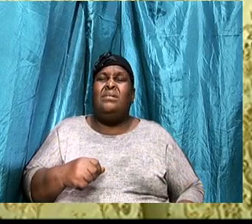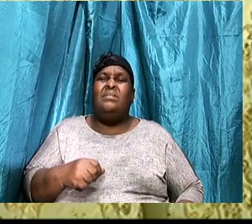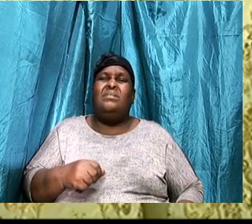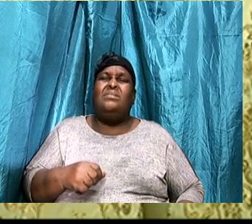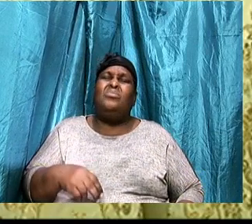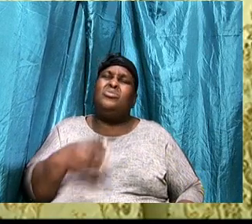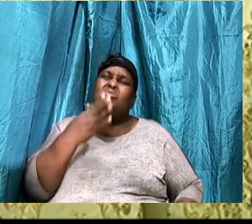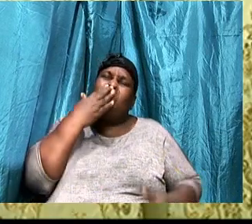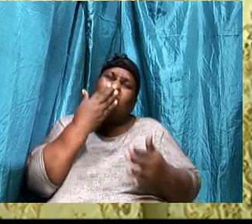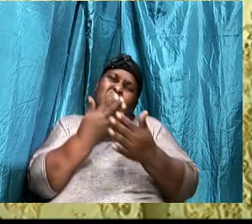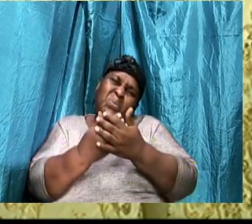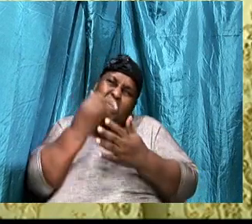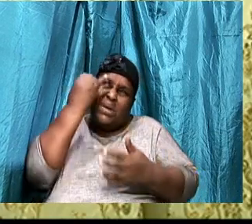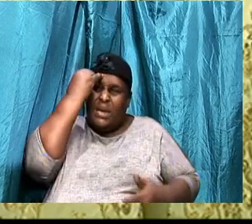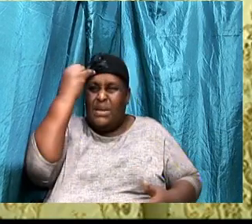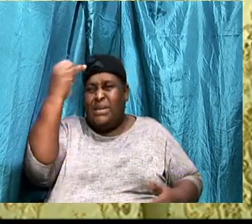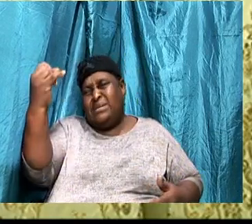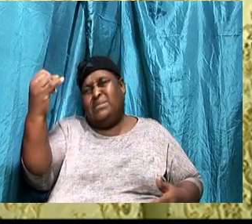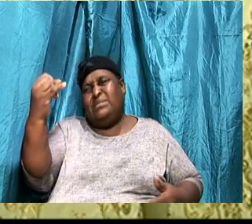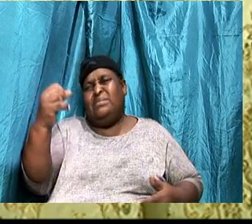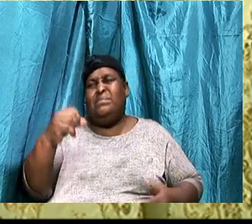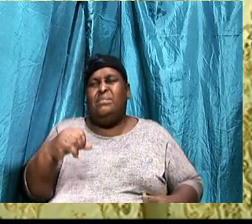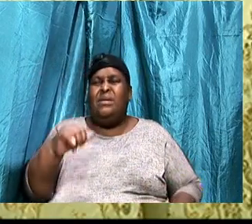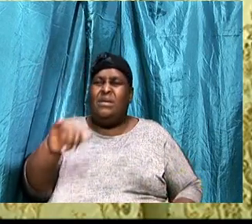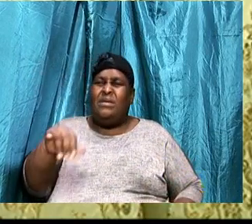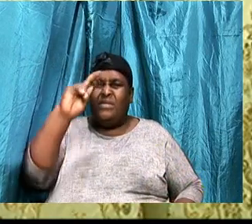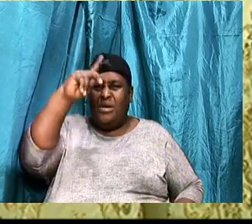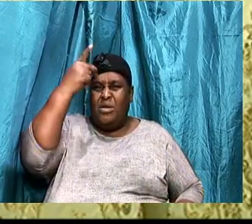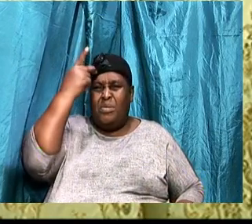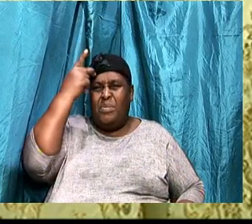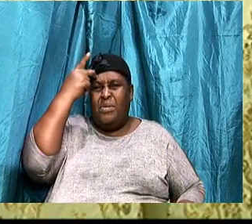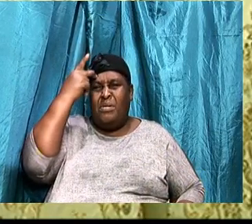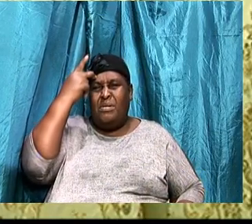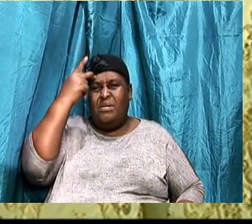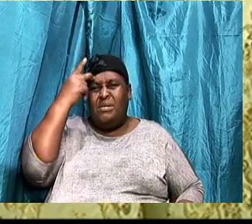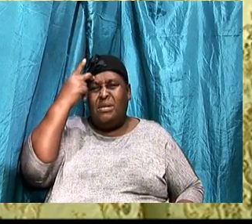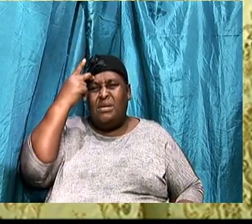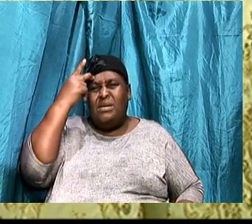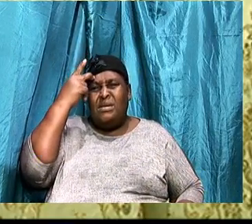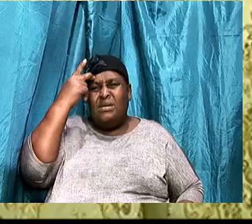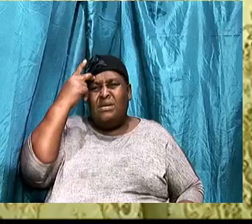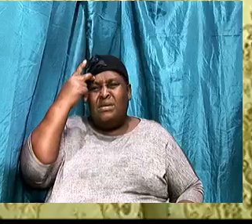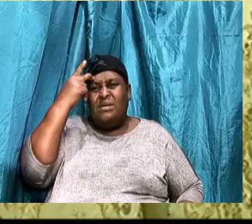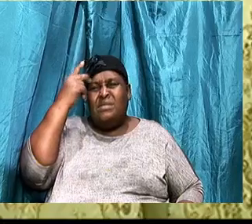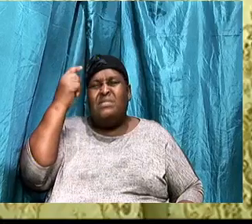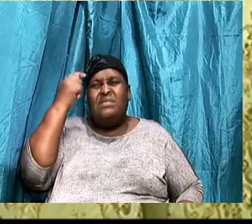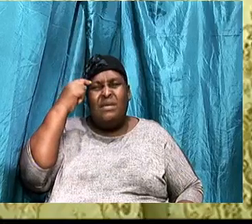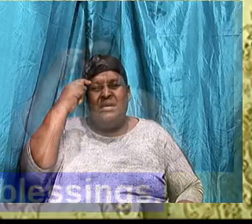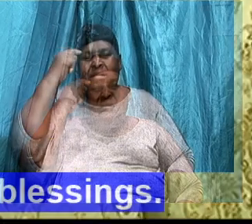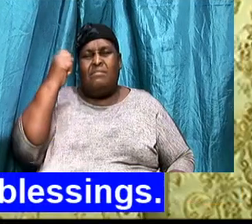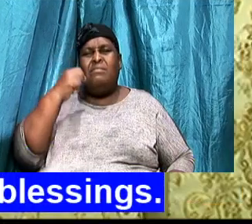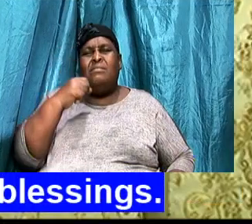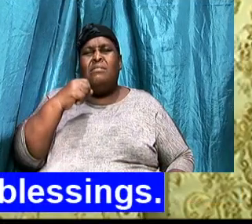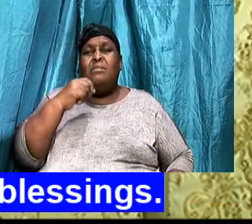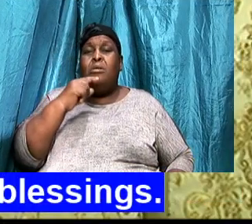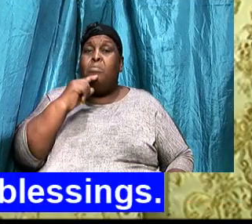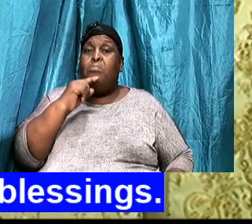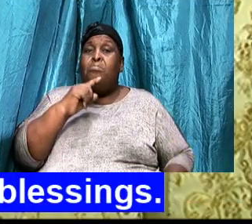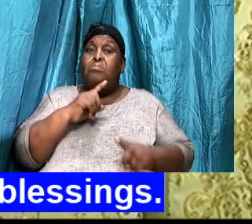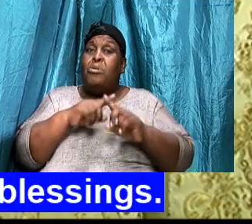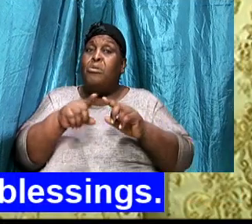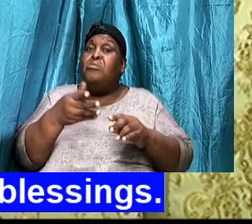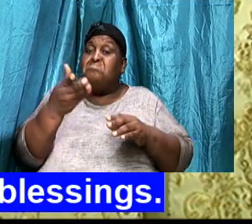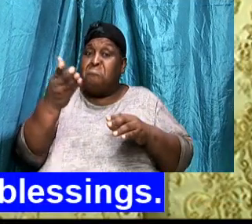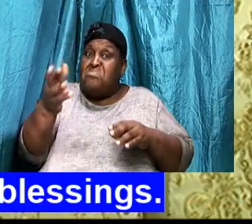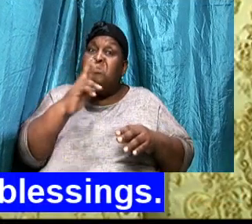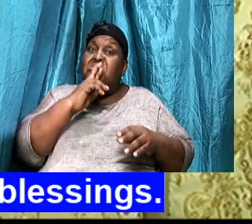Nice ideas, That Paul had, Had, Thought of, But they were, Realities, That